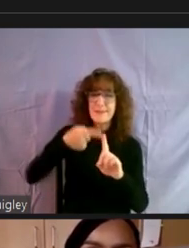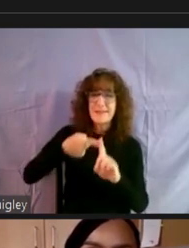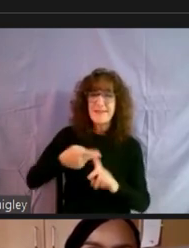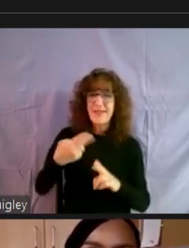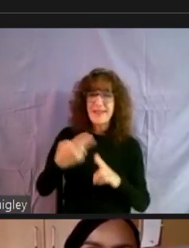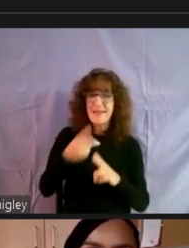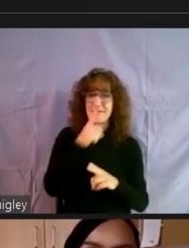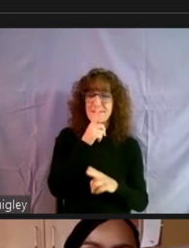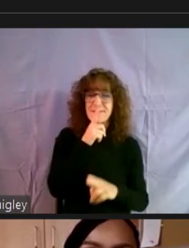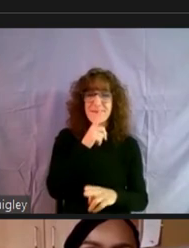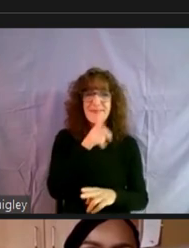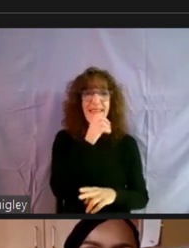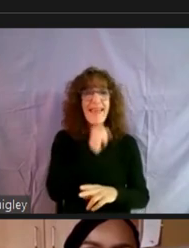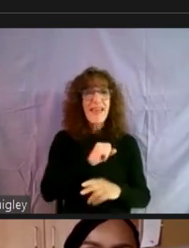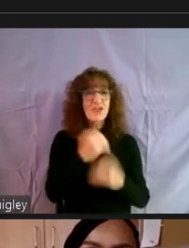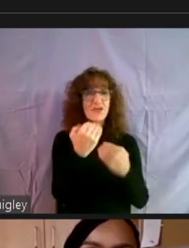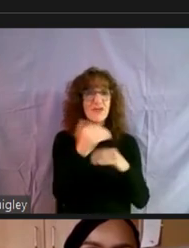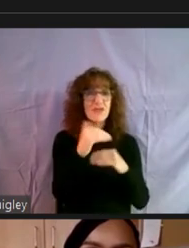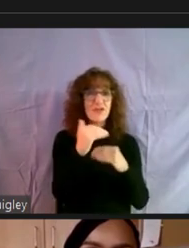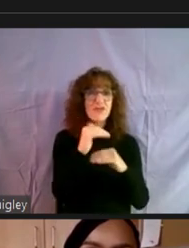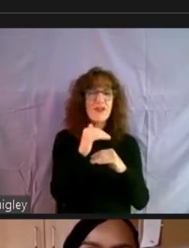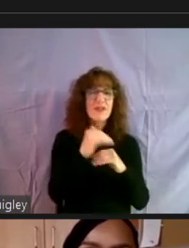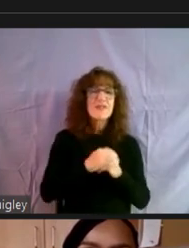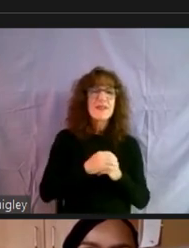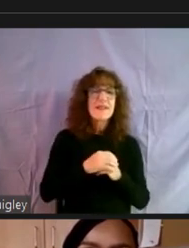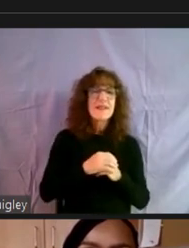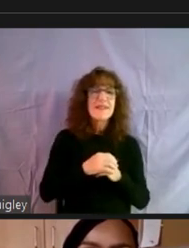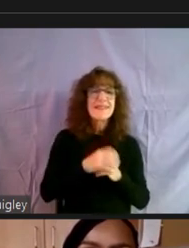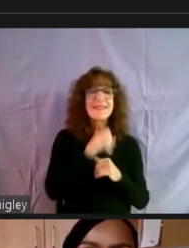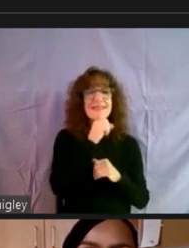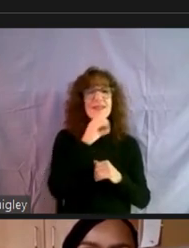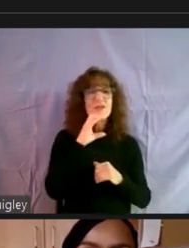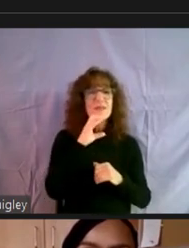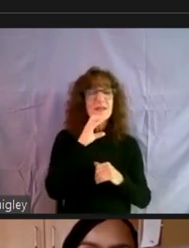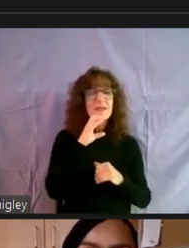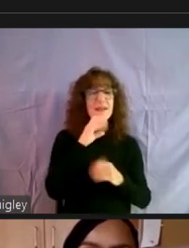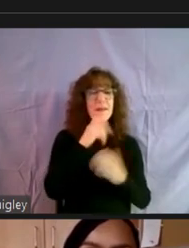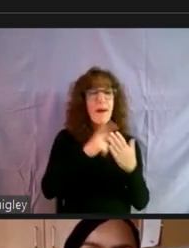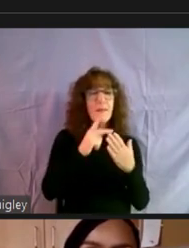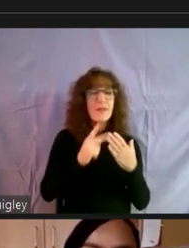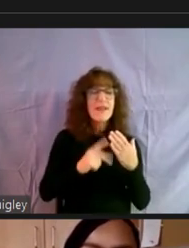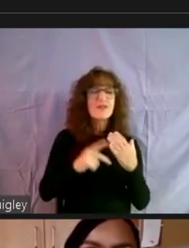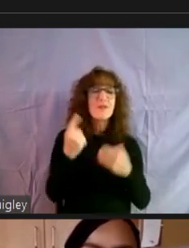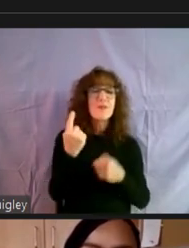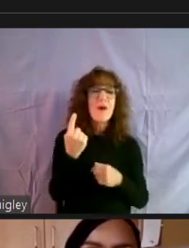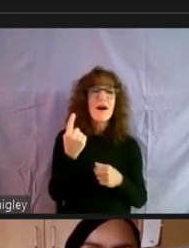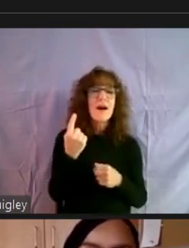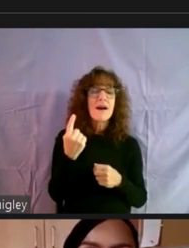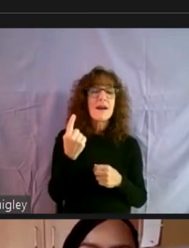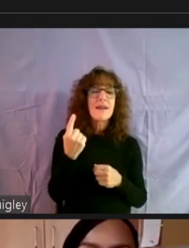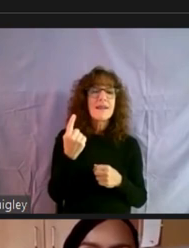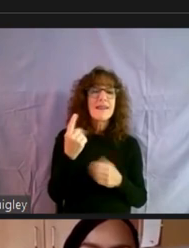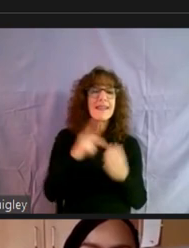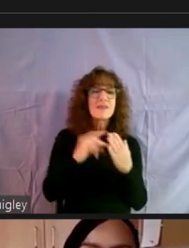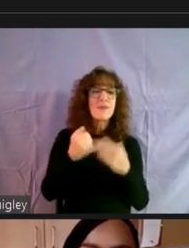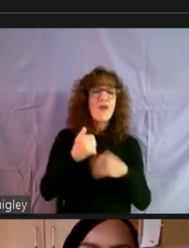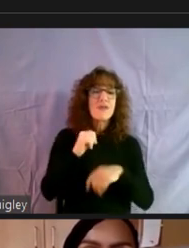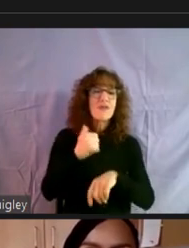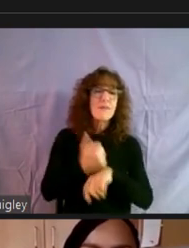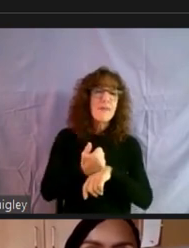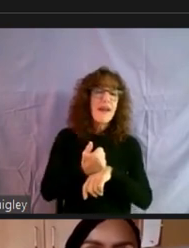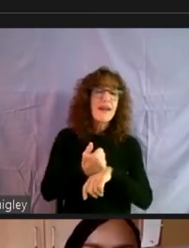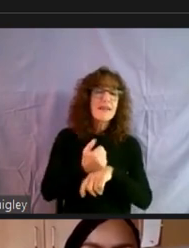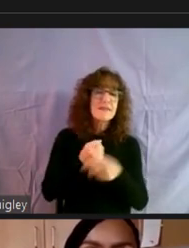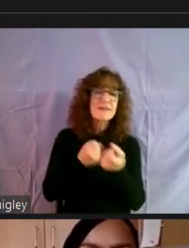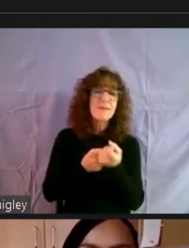Communities are age restricted. Um, you know, your senior populations and then, you know, one of them is, um, project-based subsidized. So there's